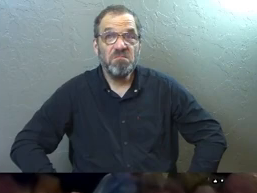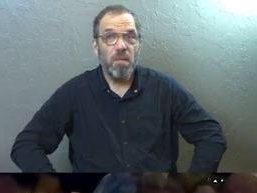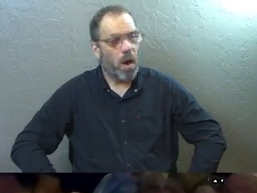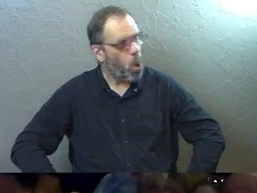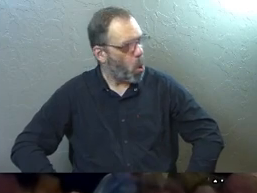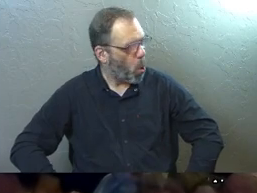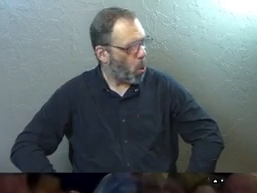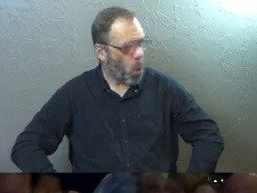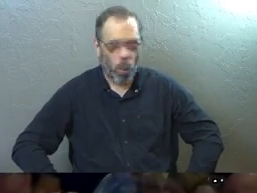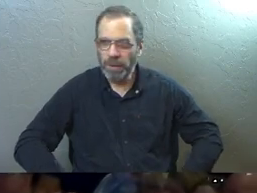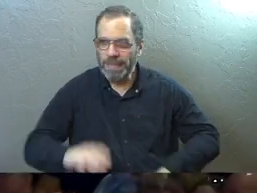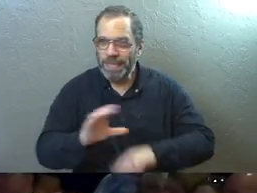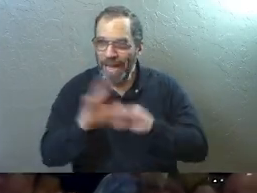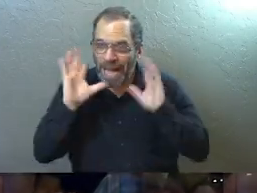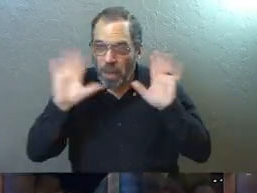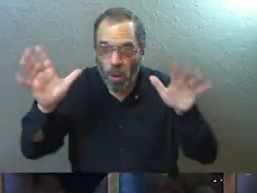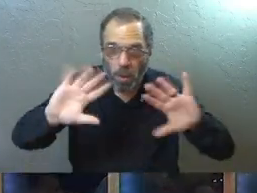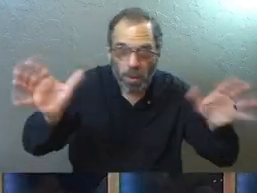Oh, you're getting quiet now.